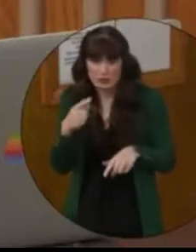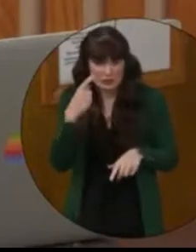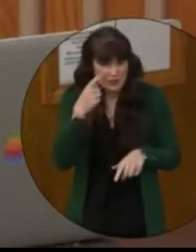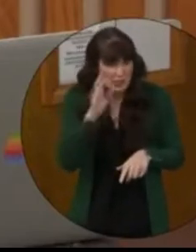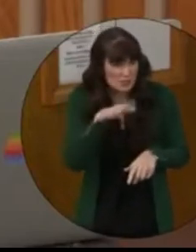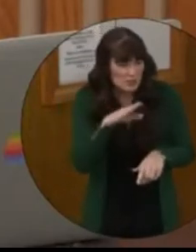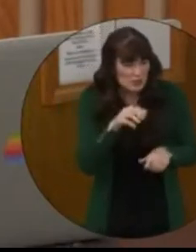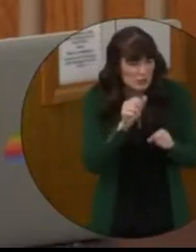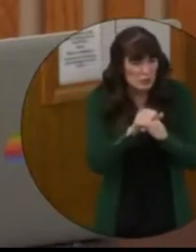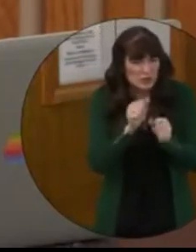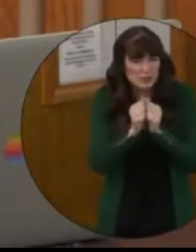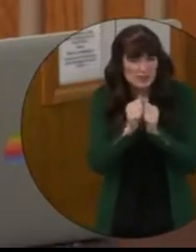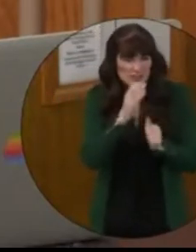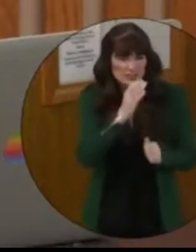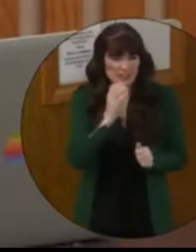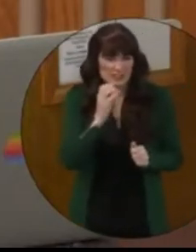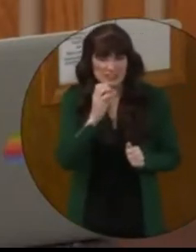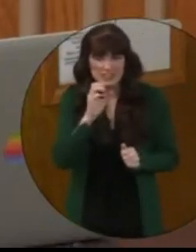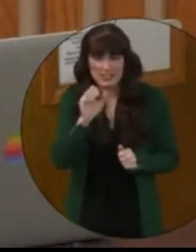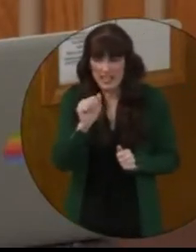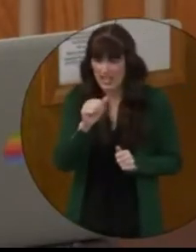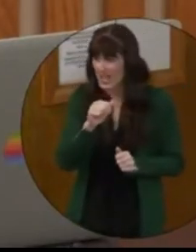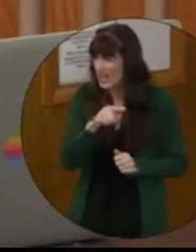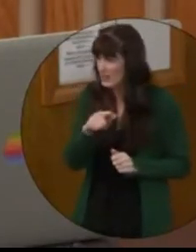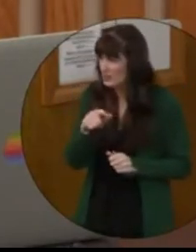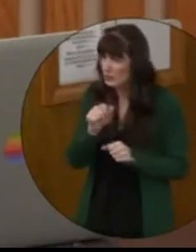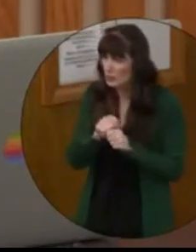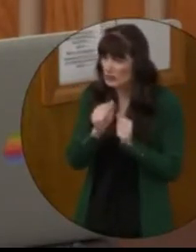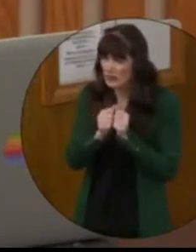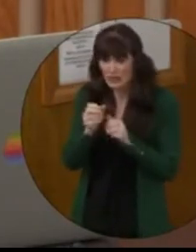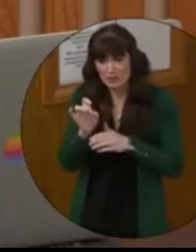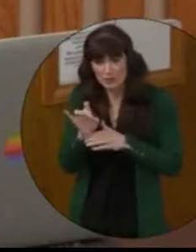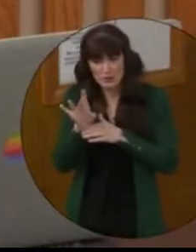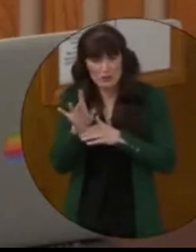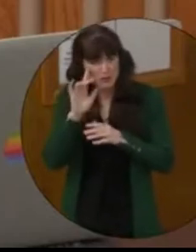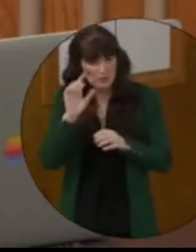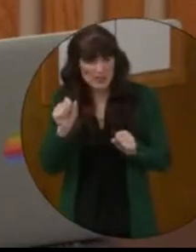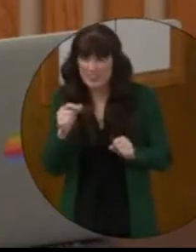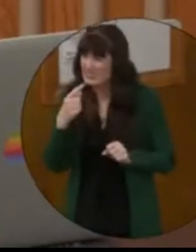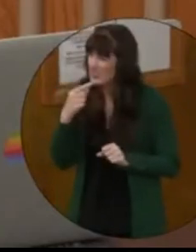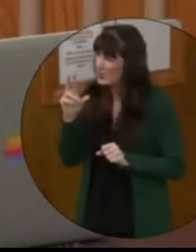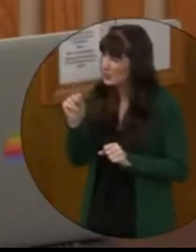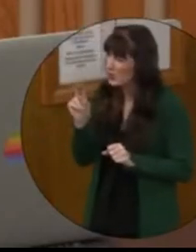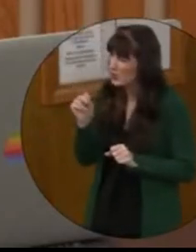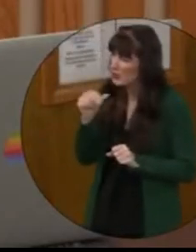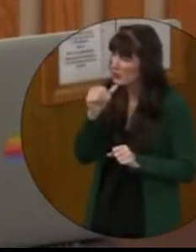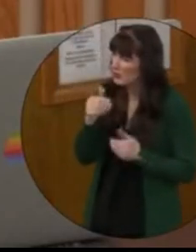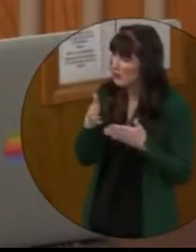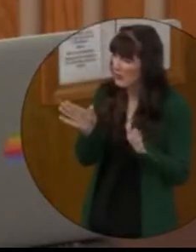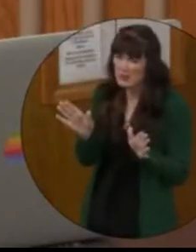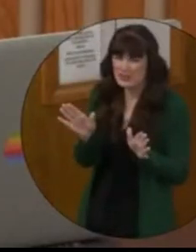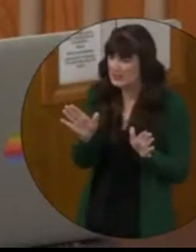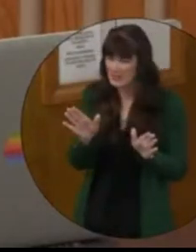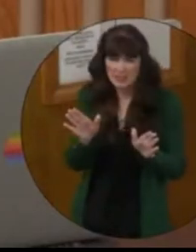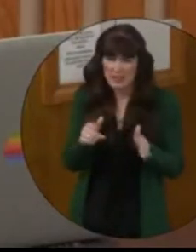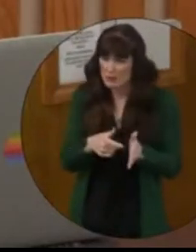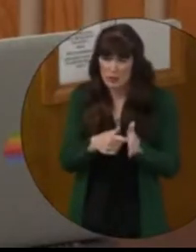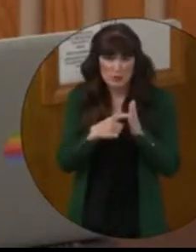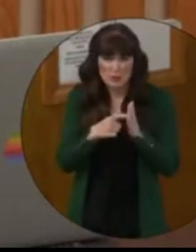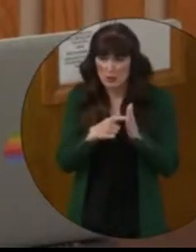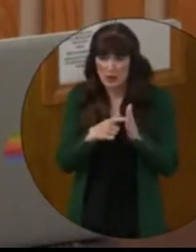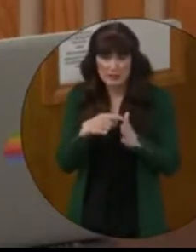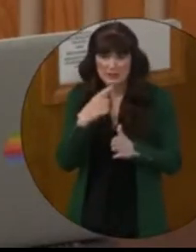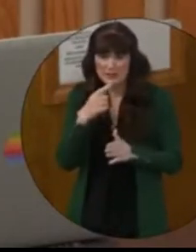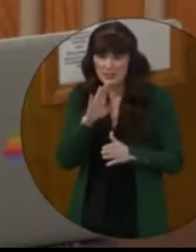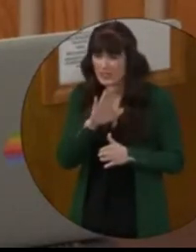CCEA to remove you as president. I told you that makes no sense since the public is not required to weigh in on the fitness of